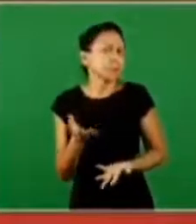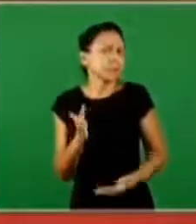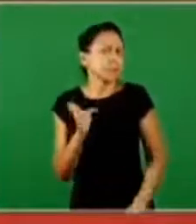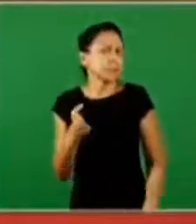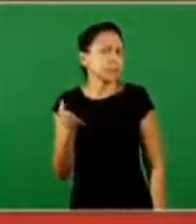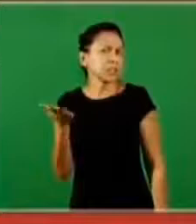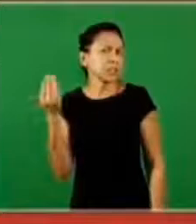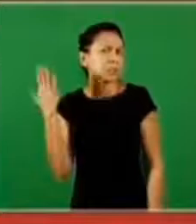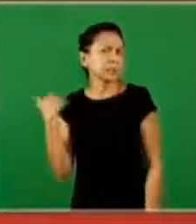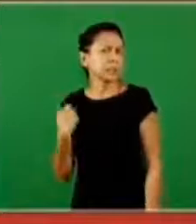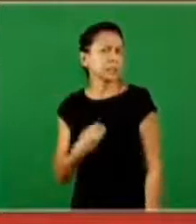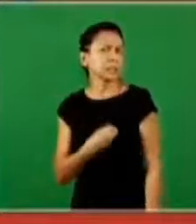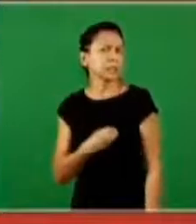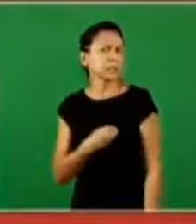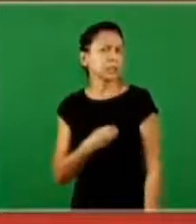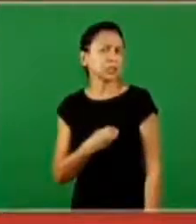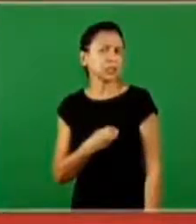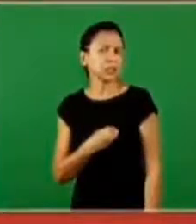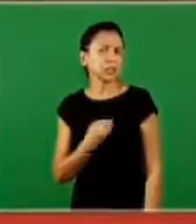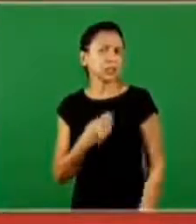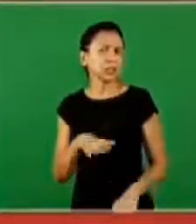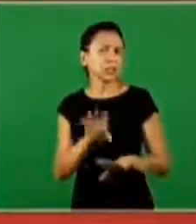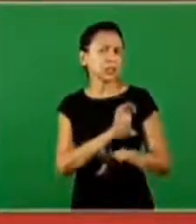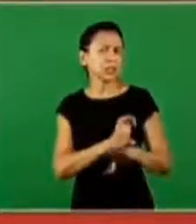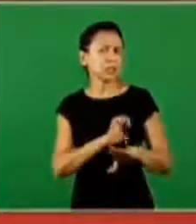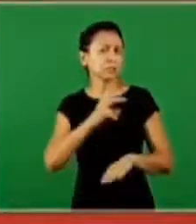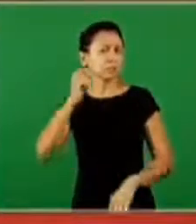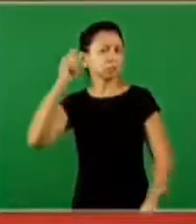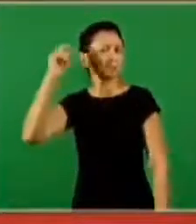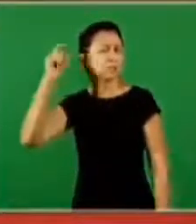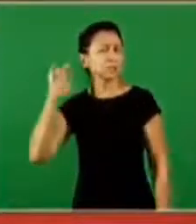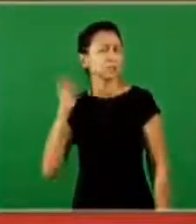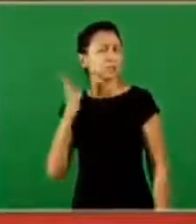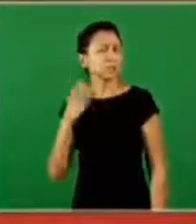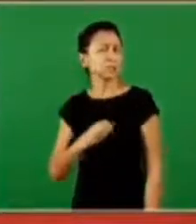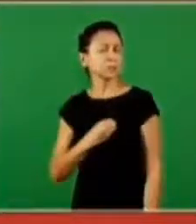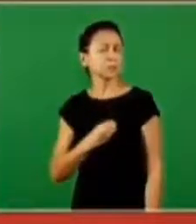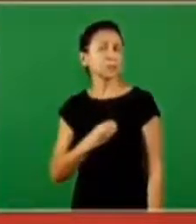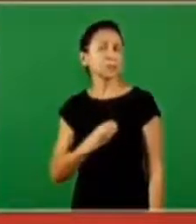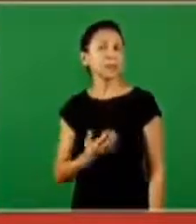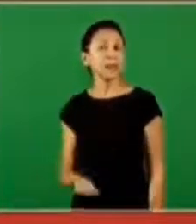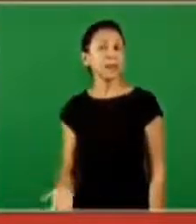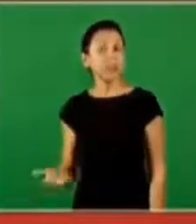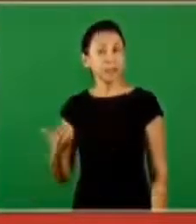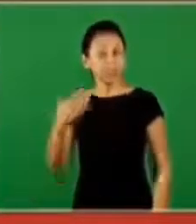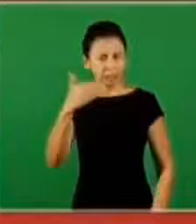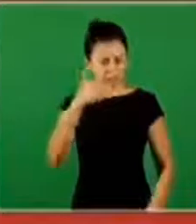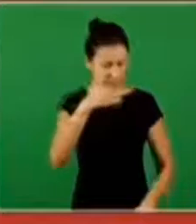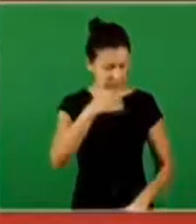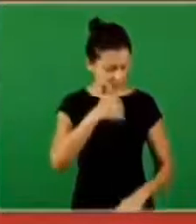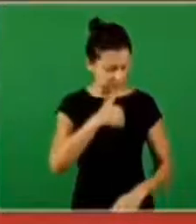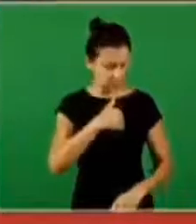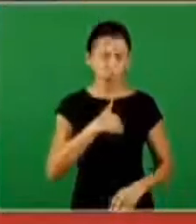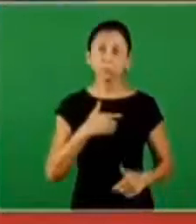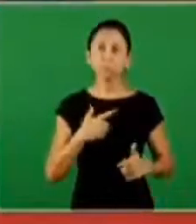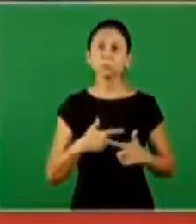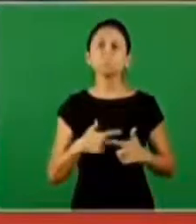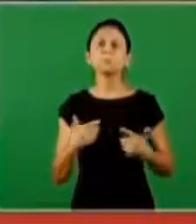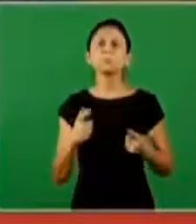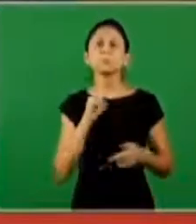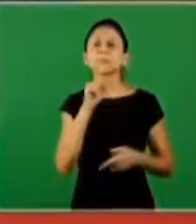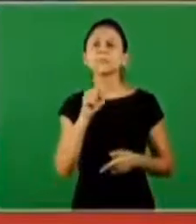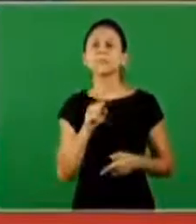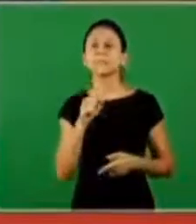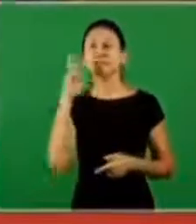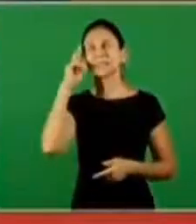It already existed. It existed from the church of Ephesus but it entered into our hearts. Why? Because the Lord